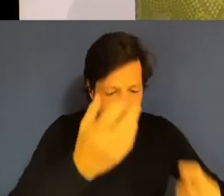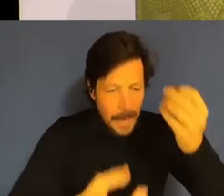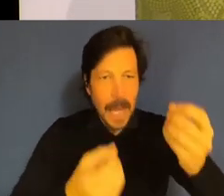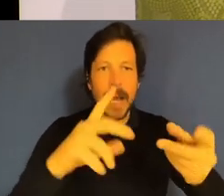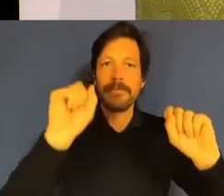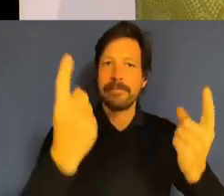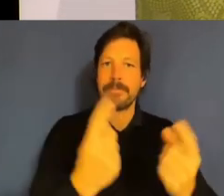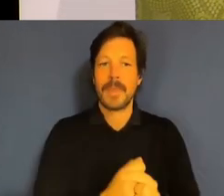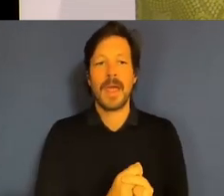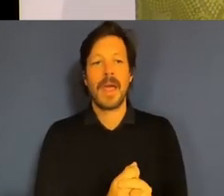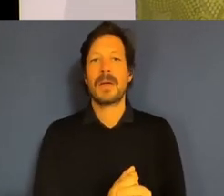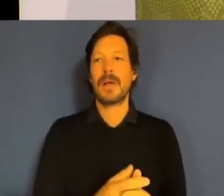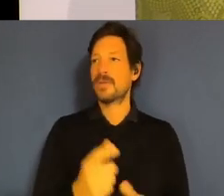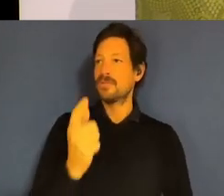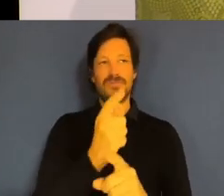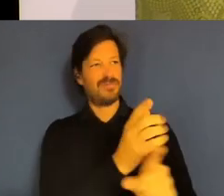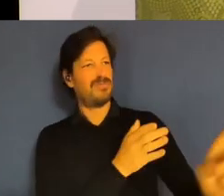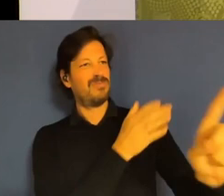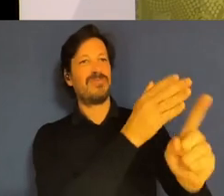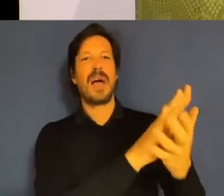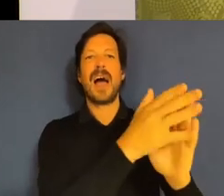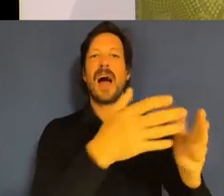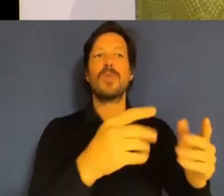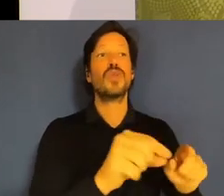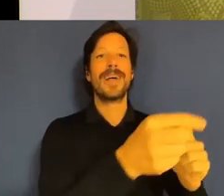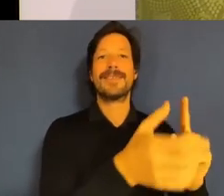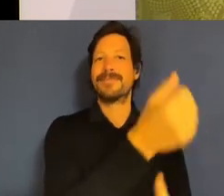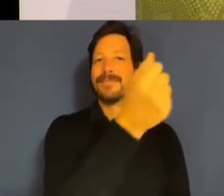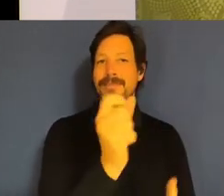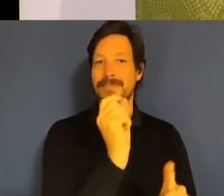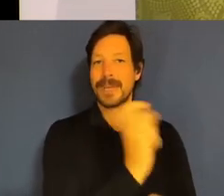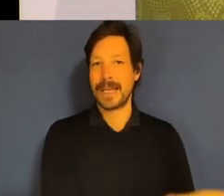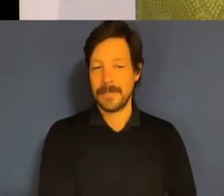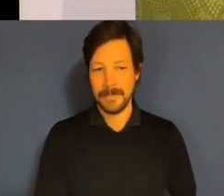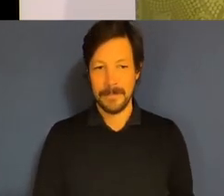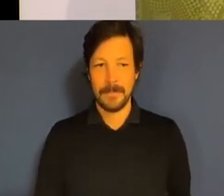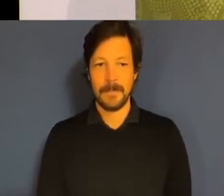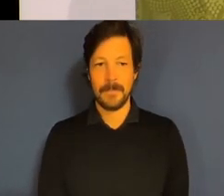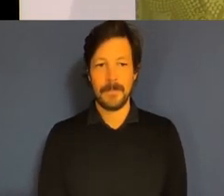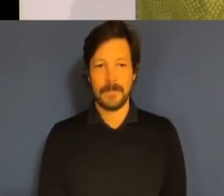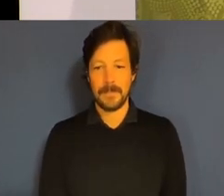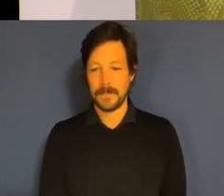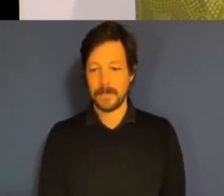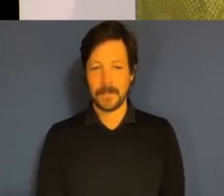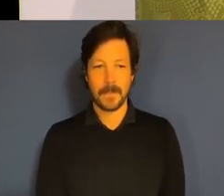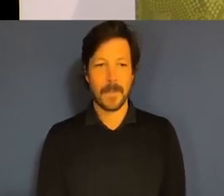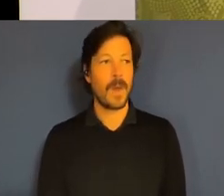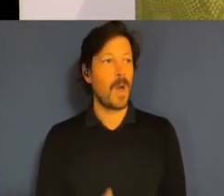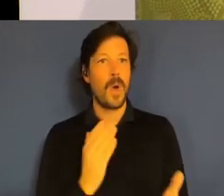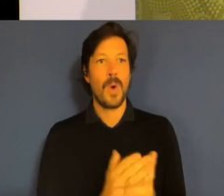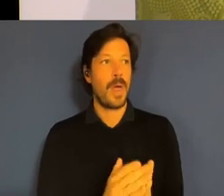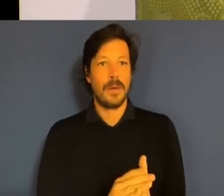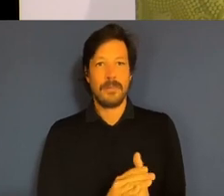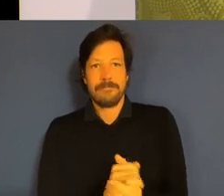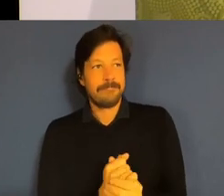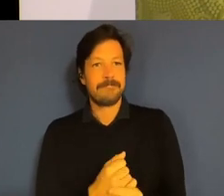needs to head to meet some of those challenges that we're all working on in the future. And it's a real privilege for me to have this role, to be Minister